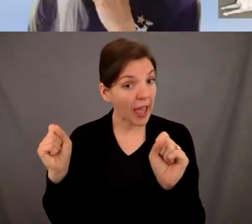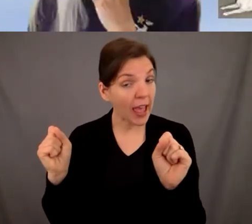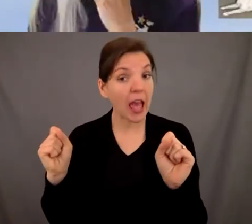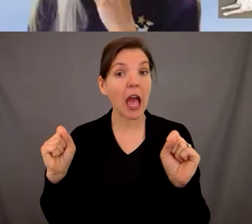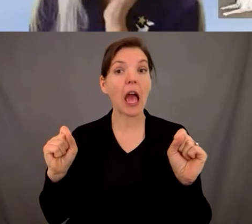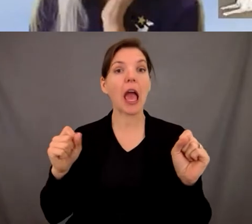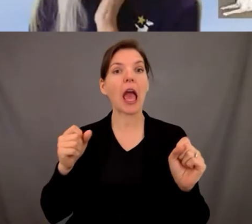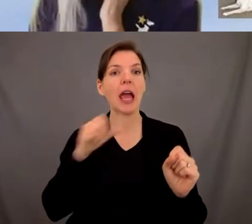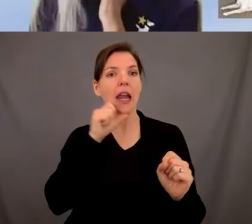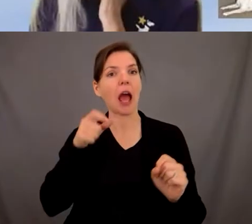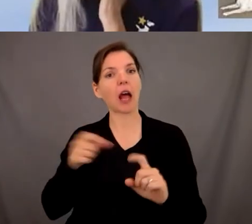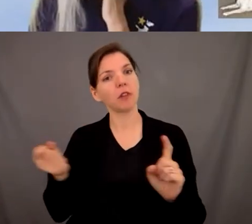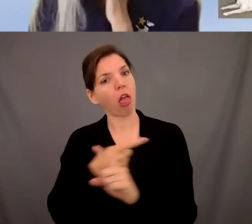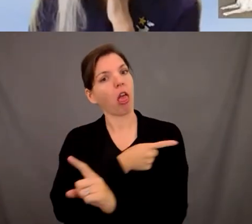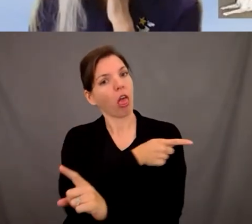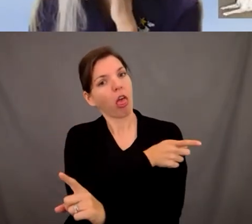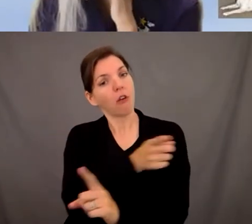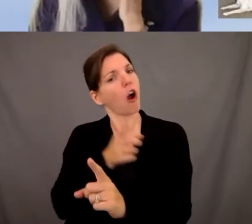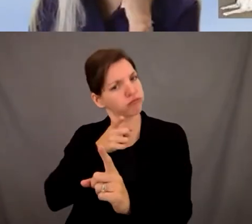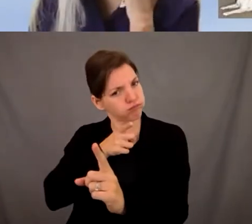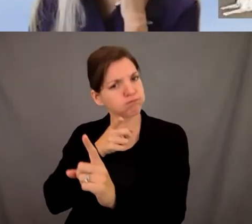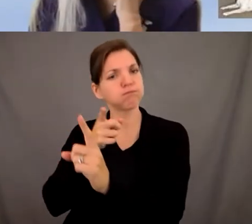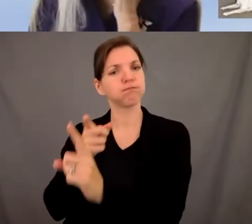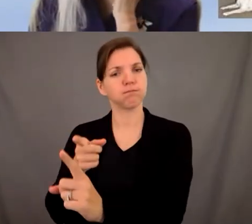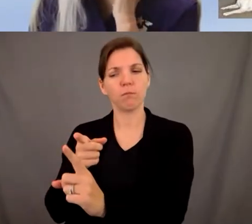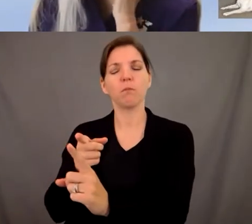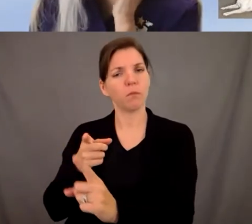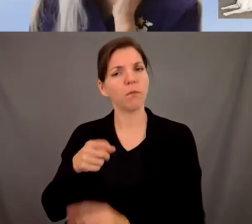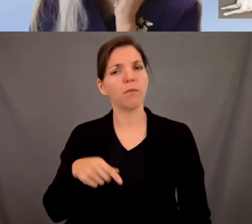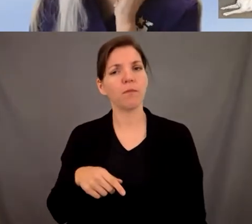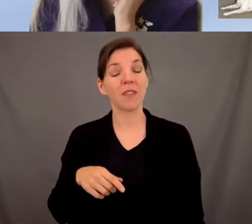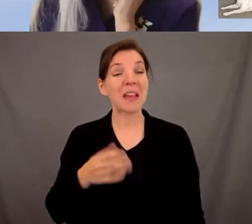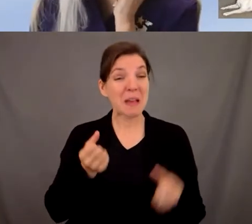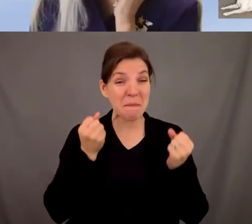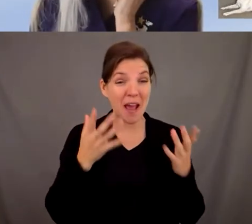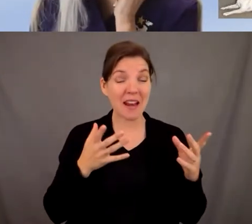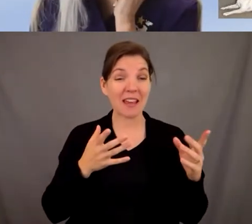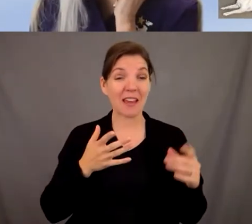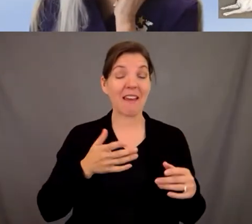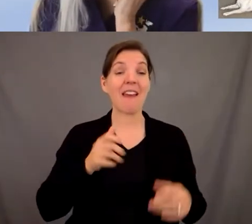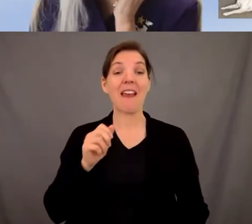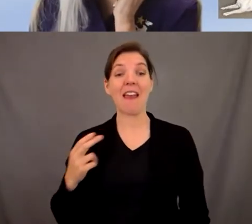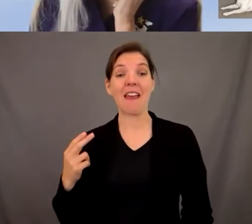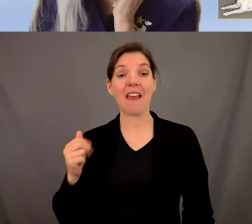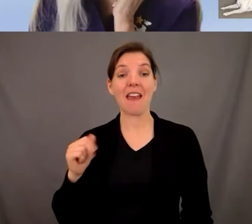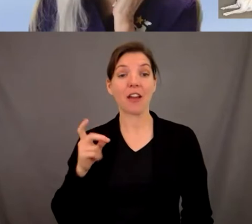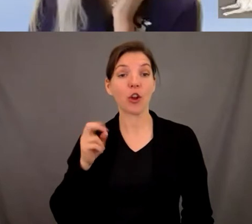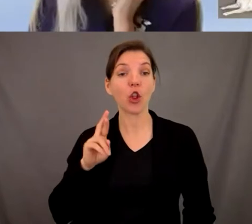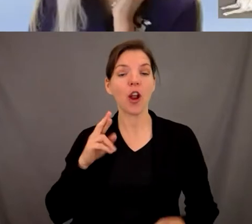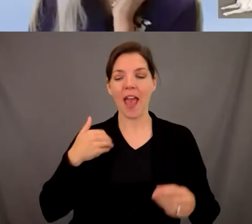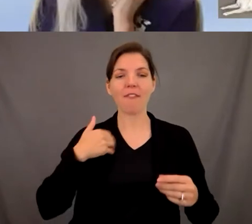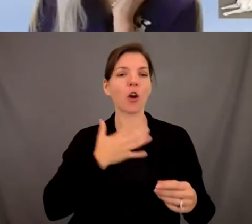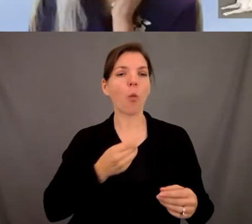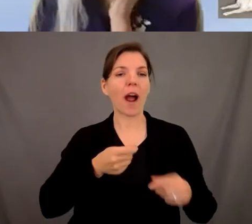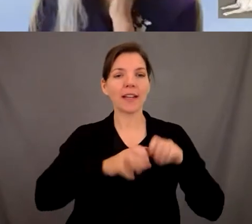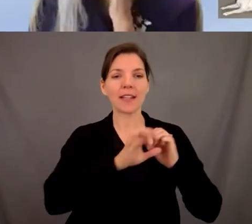just time getting acquainted to different spaces um a lot of guide dog handlers will have a really small like foldable white cane so if they